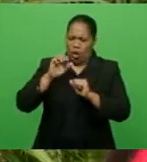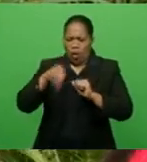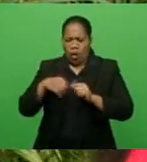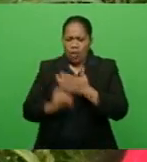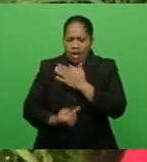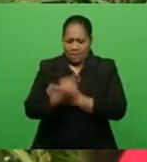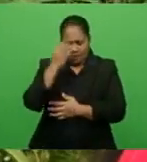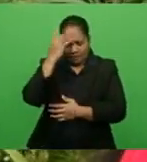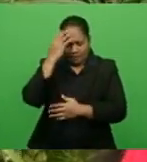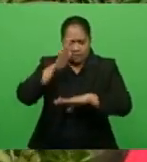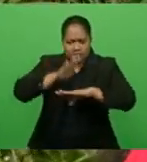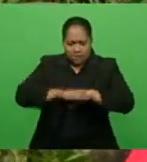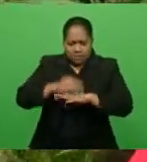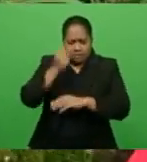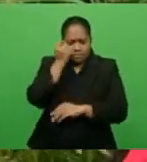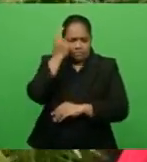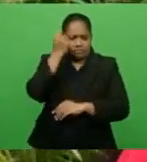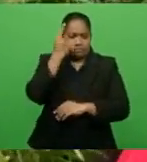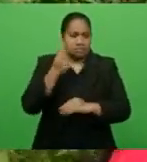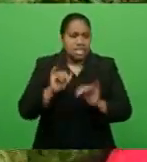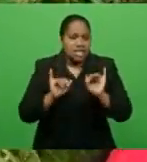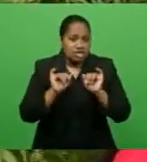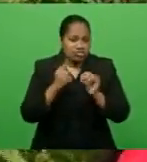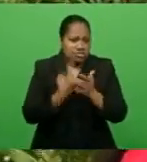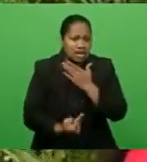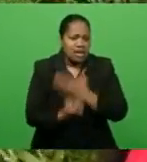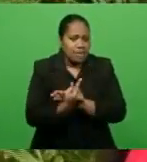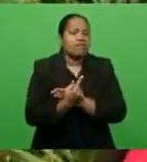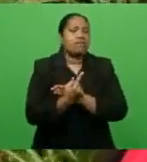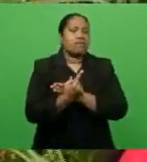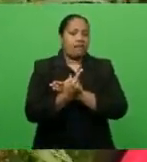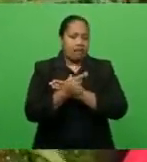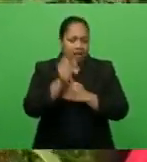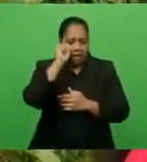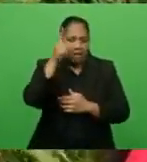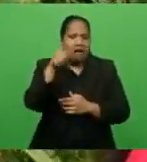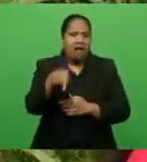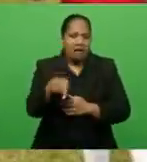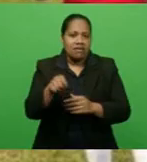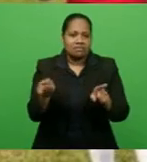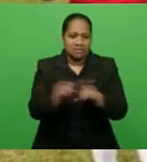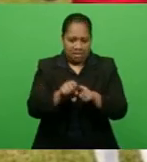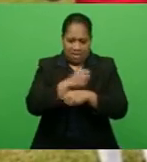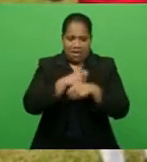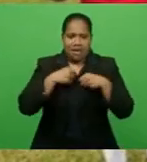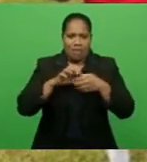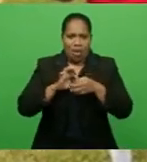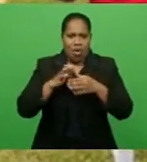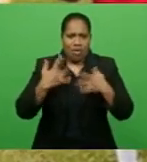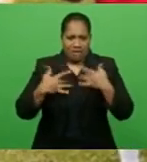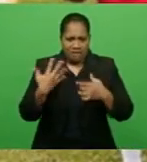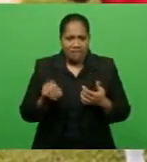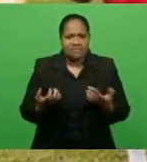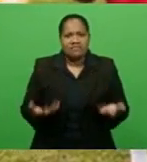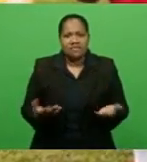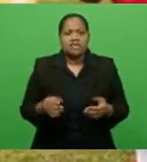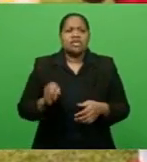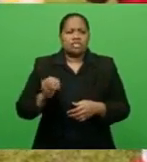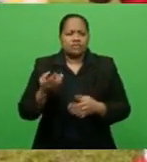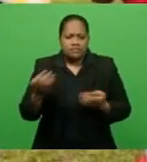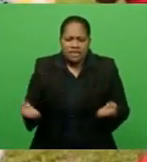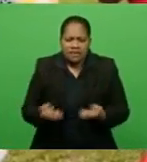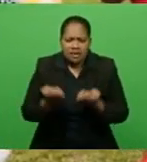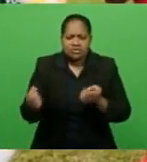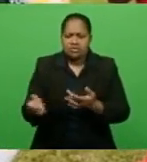realize some of the issues that came up that also we face in our own life. She's encouraging other women to pursue a